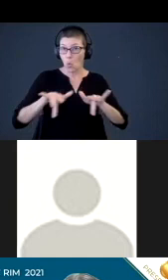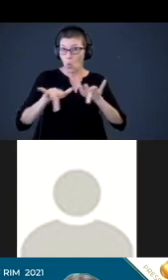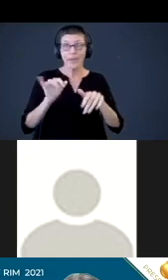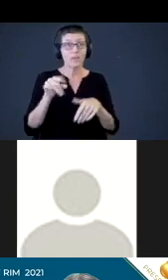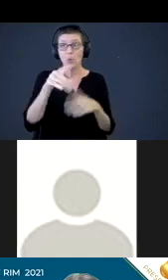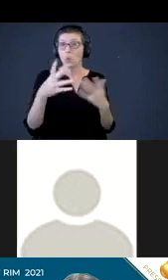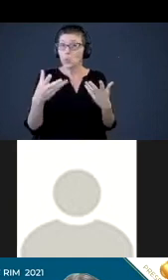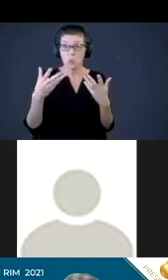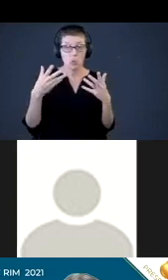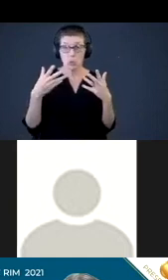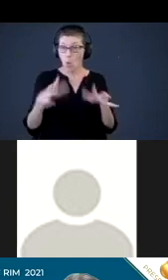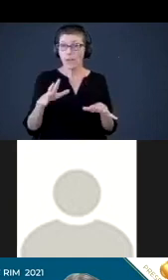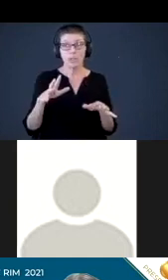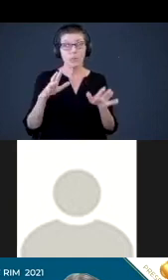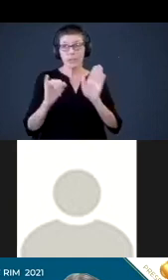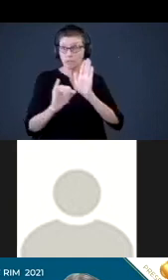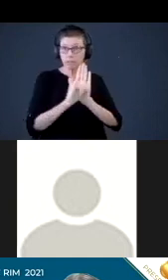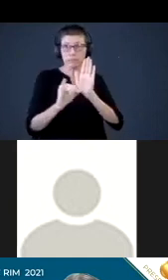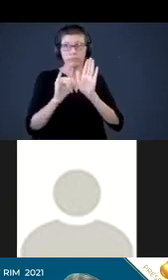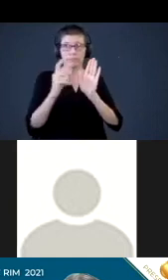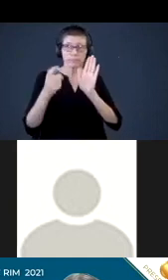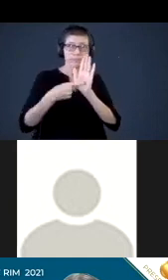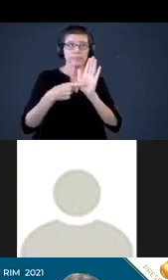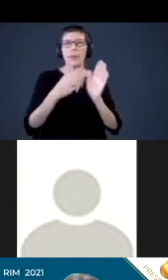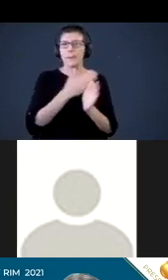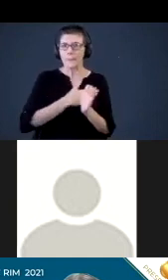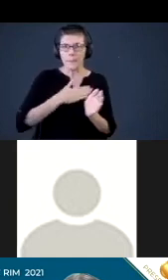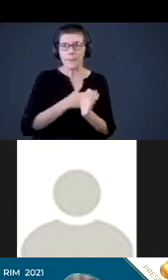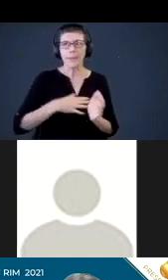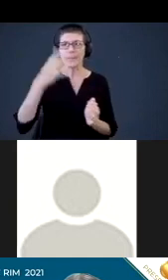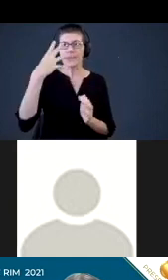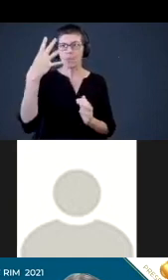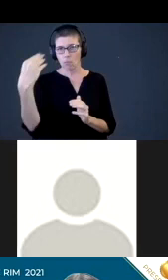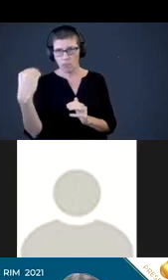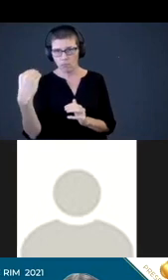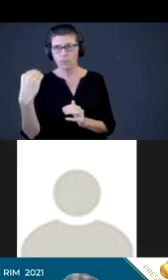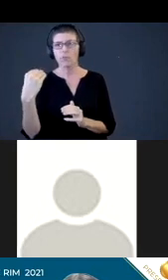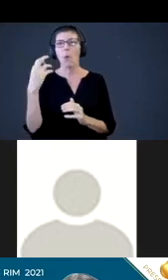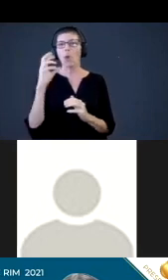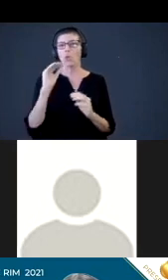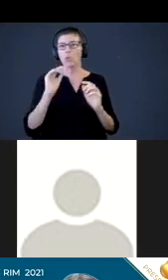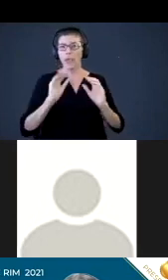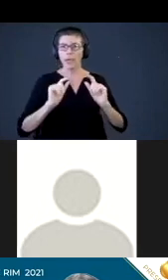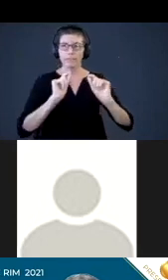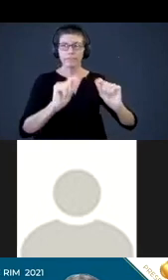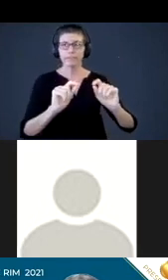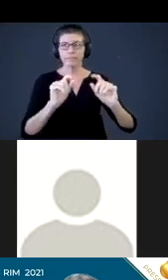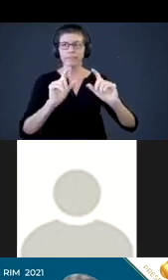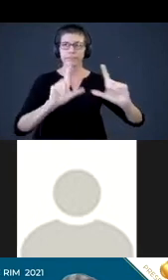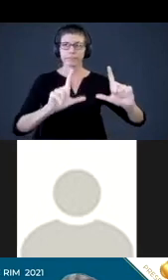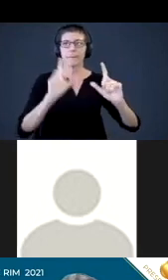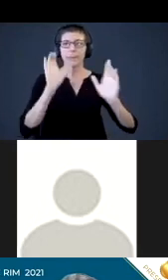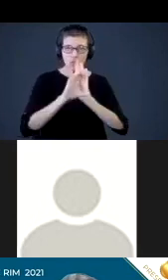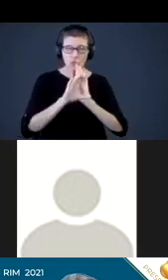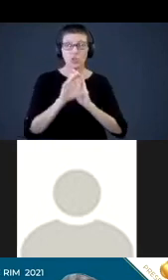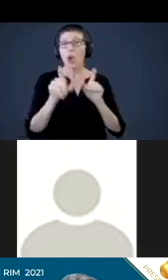this and identifiable on the recording, please turn off your camera, you can put in a picture. And you can also change your name